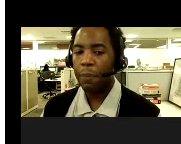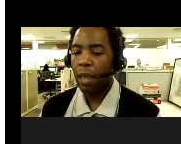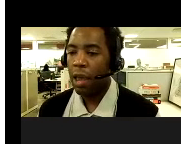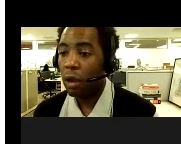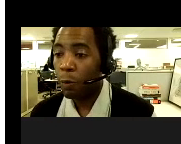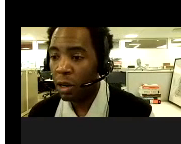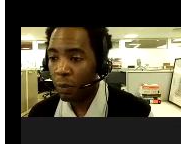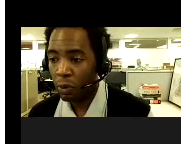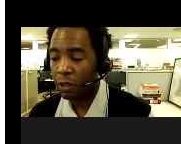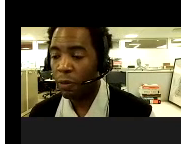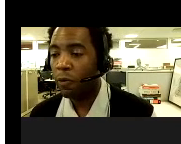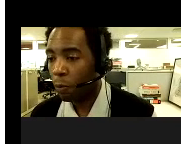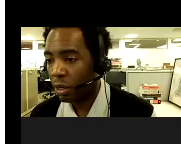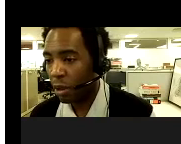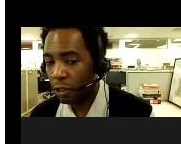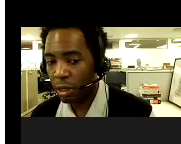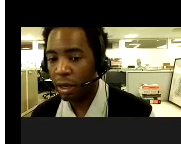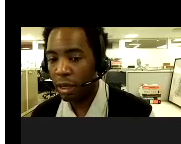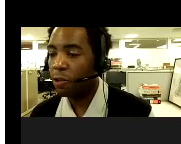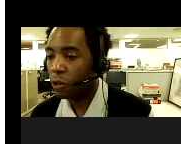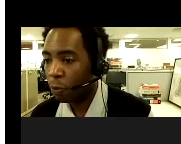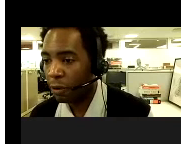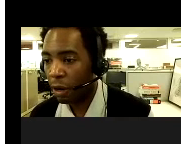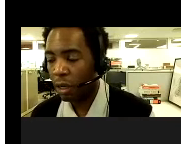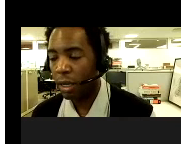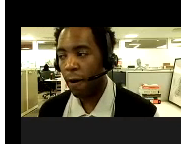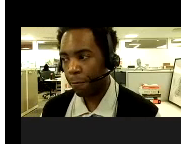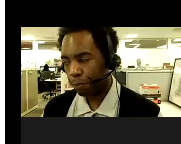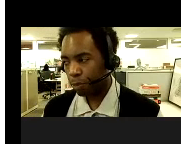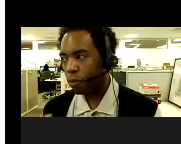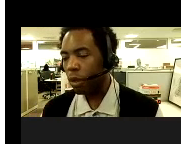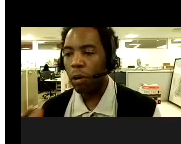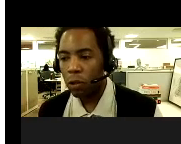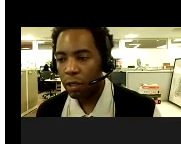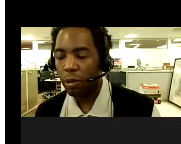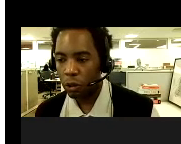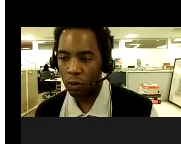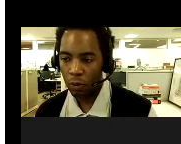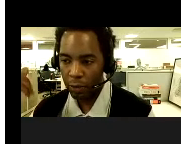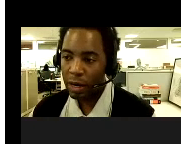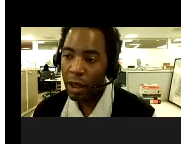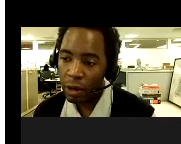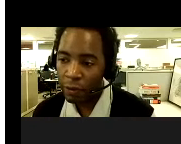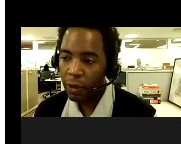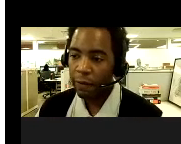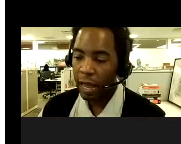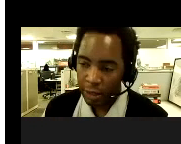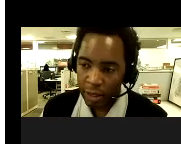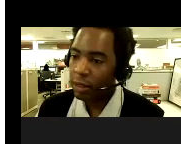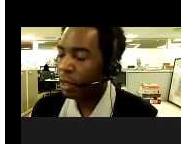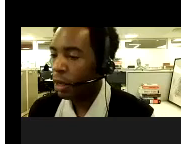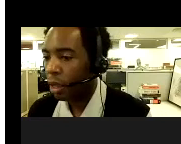Um, and we opened up, we've, we've opened up eligibility. It used to be very, um, post exposure. We, we didn't have enough